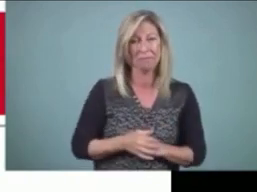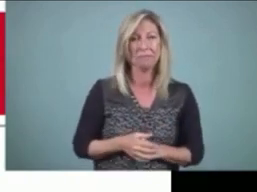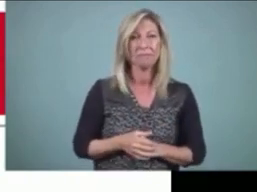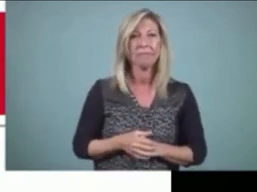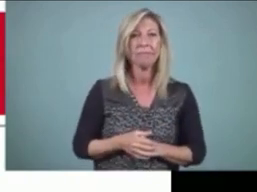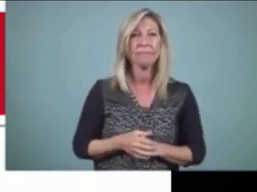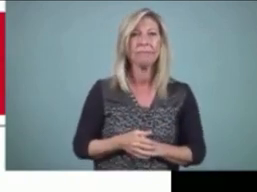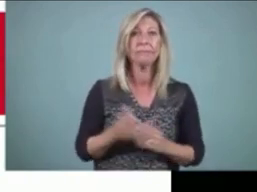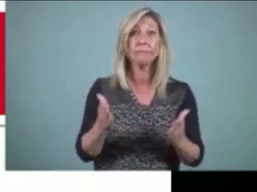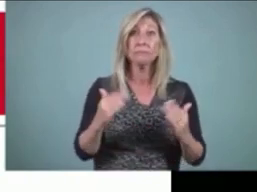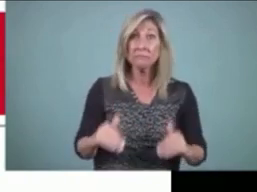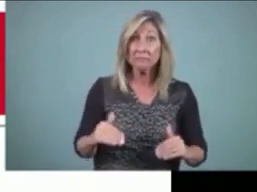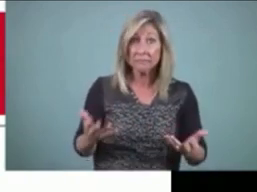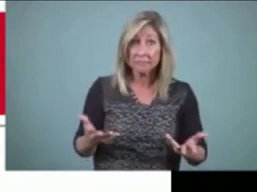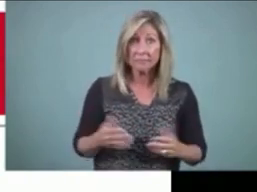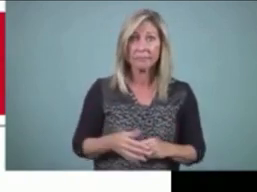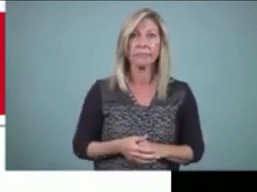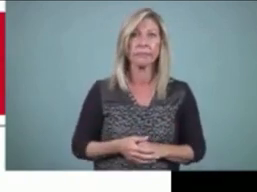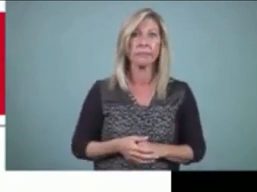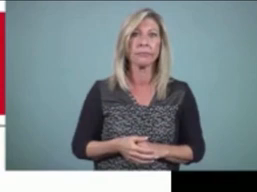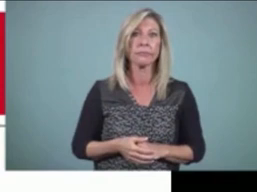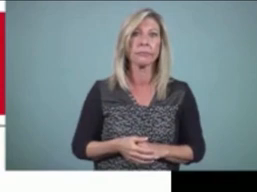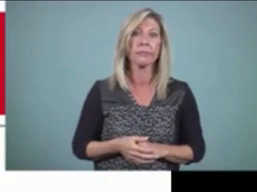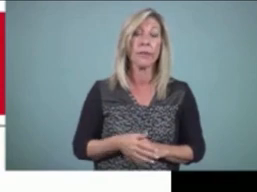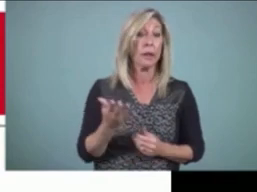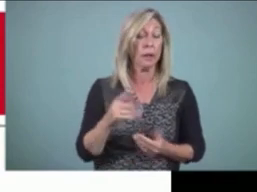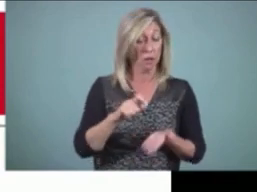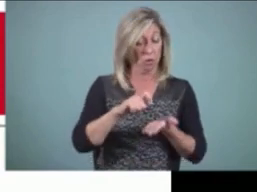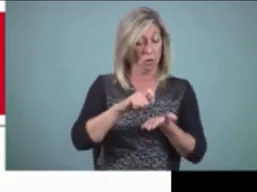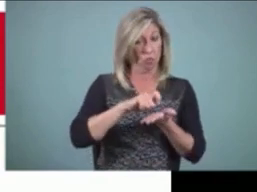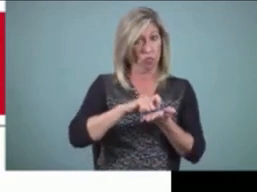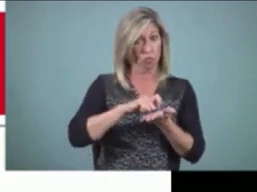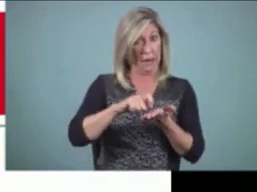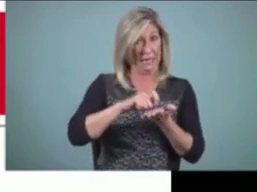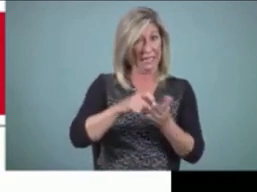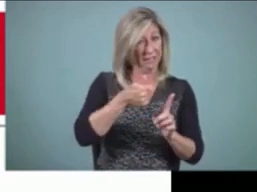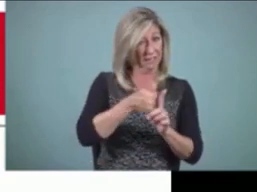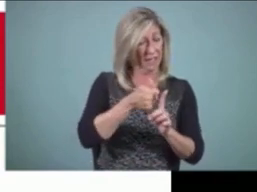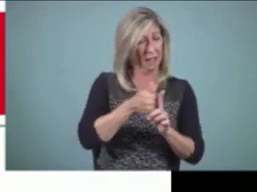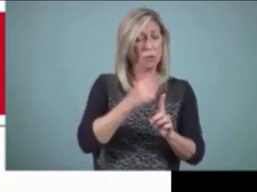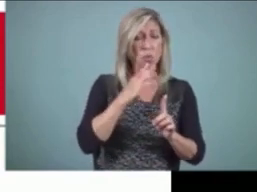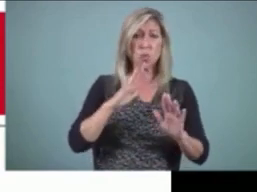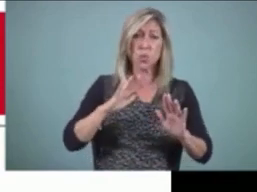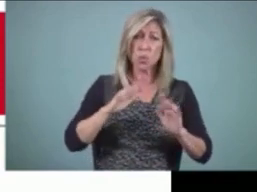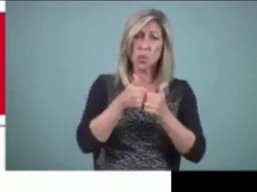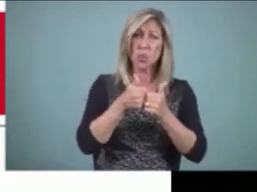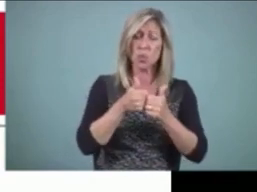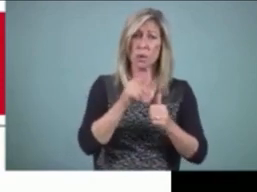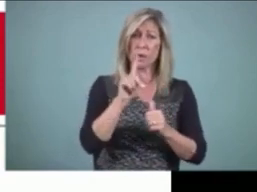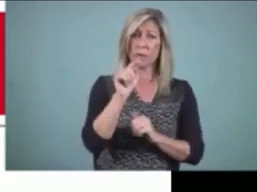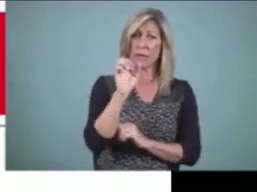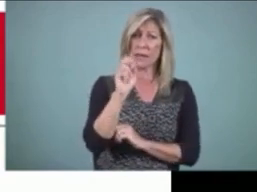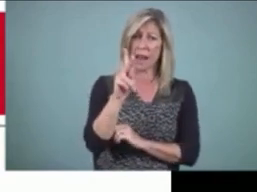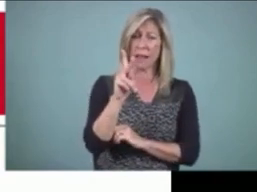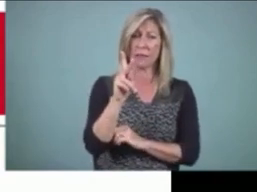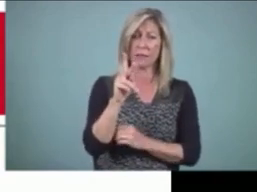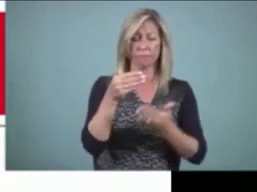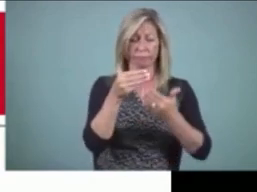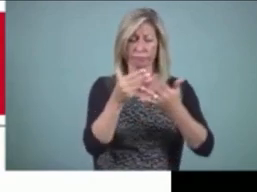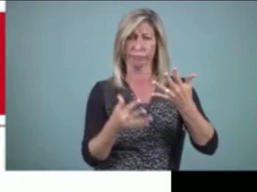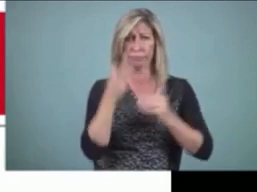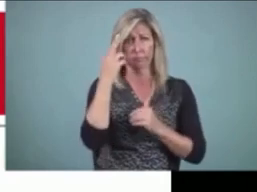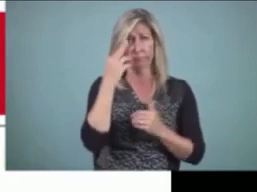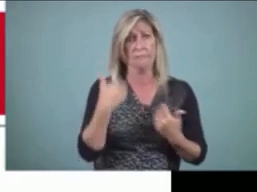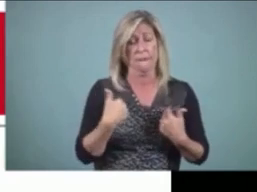Here's some reasons why writing is particularly demanding. And this is one we're going to come back to. So it's just a little thought I want to